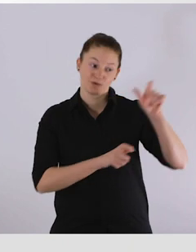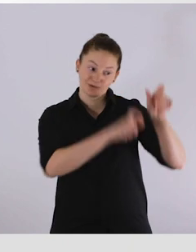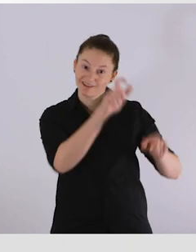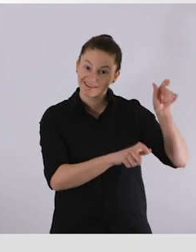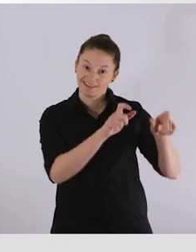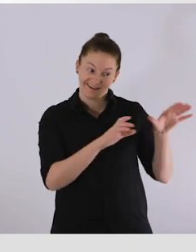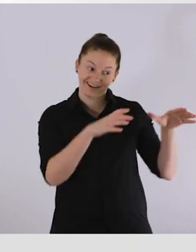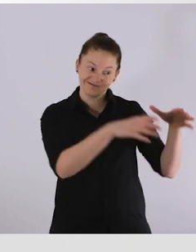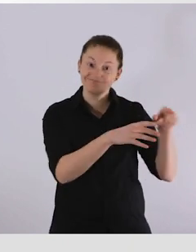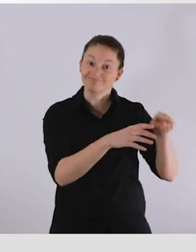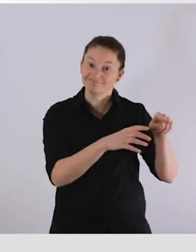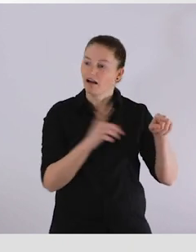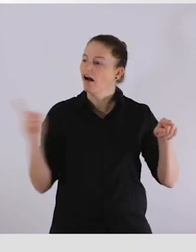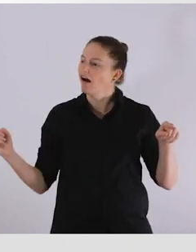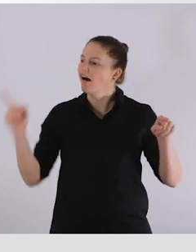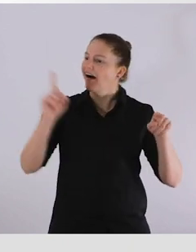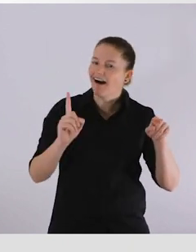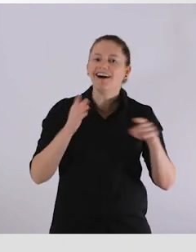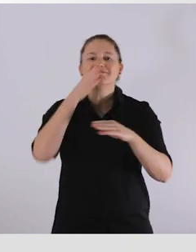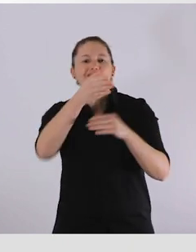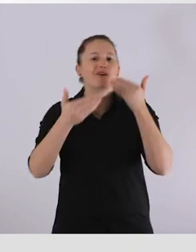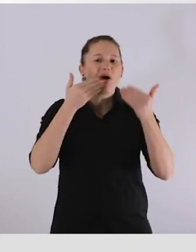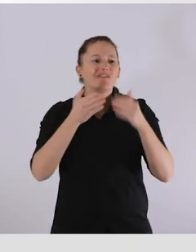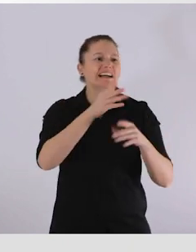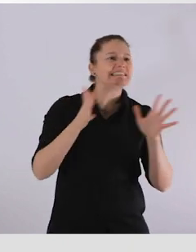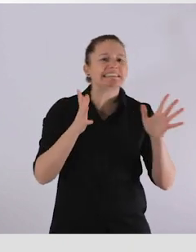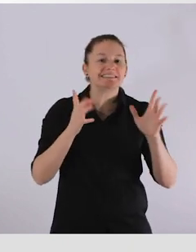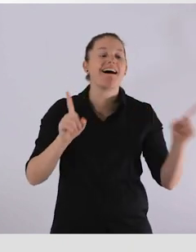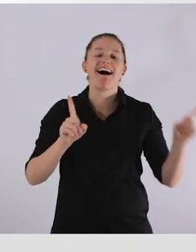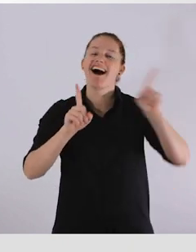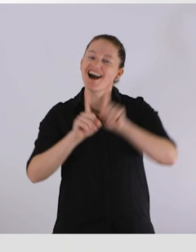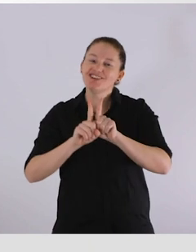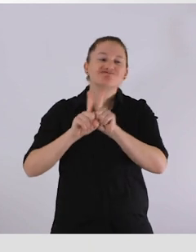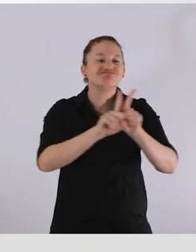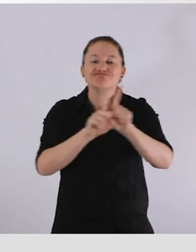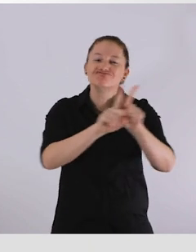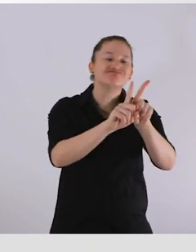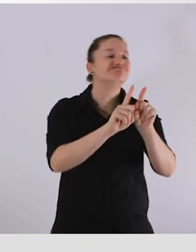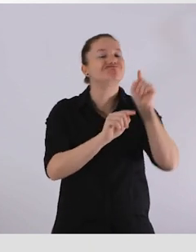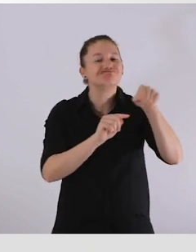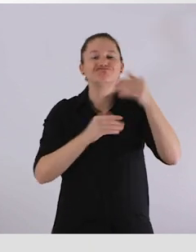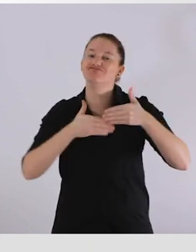Volunteers are available to act as a buddy to individual participants throughout the conference.